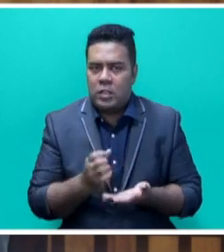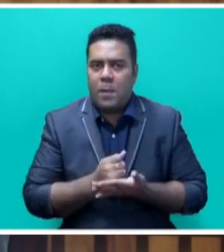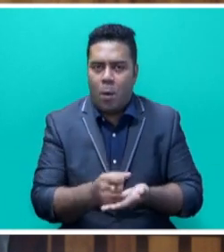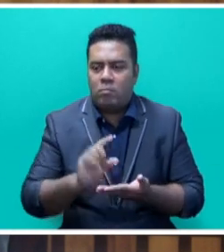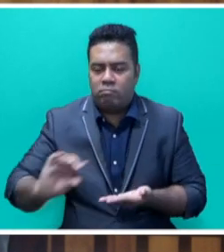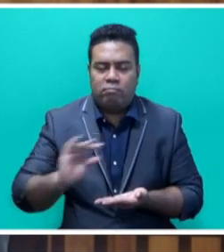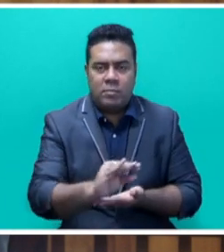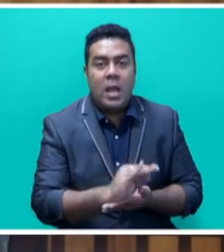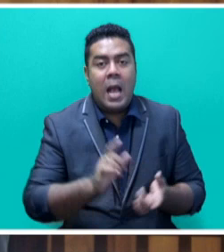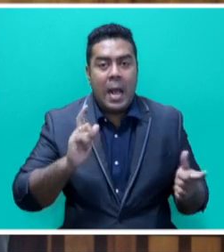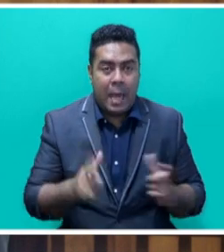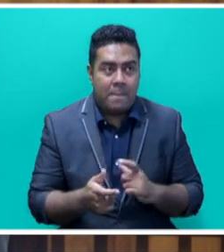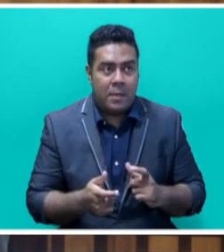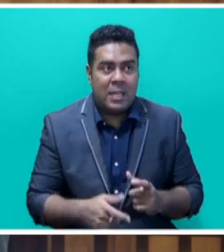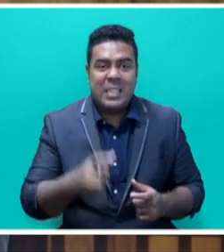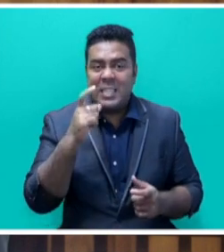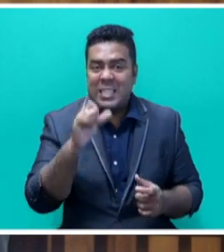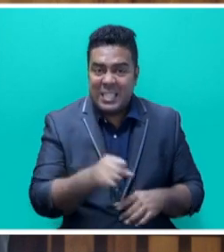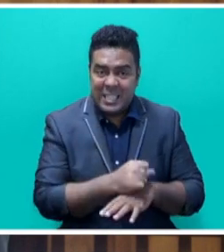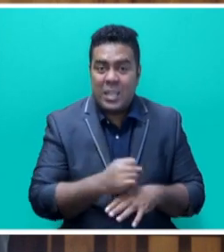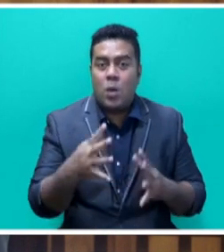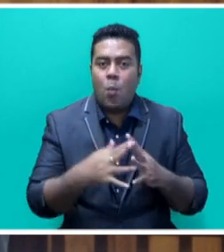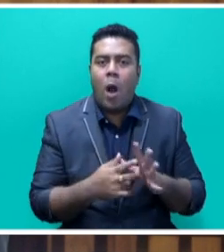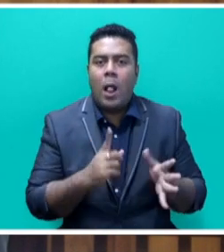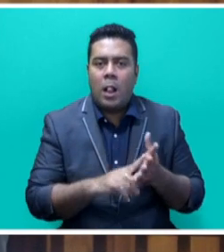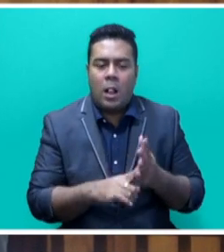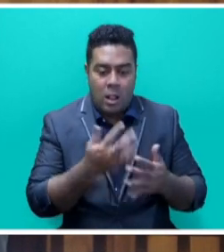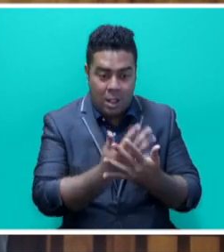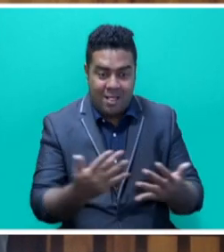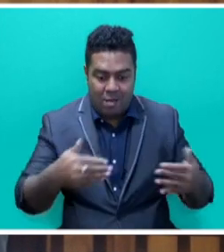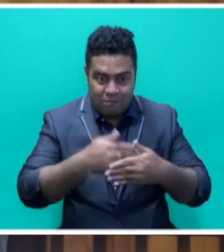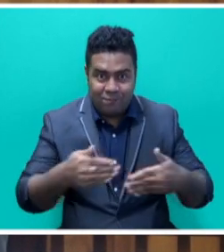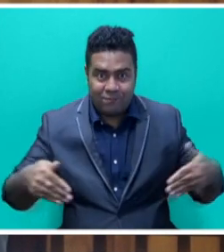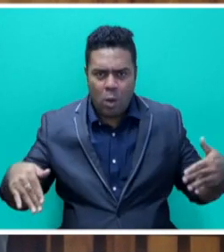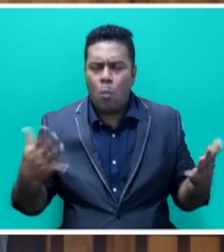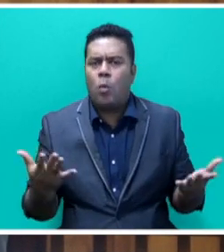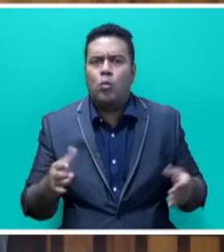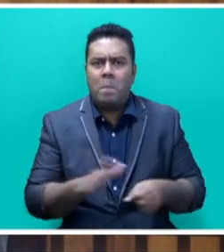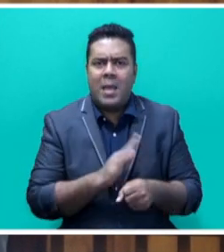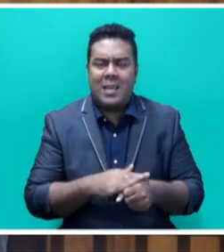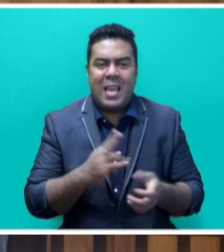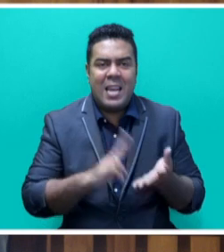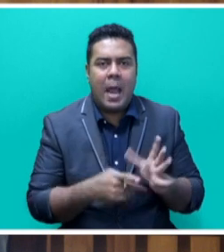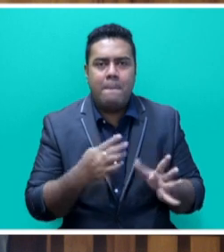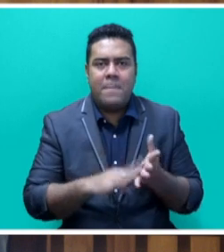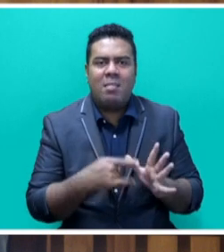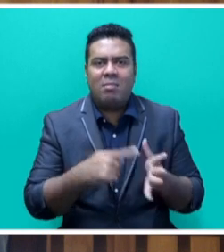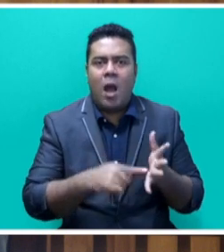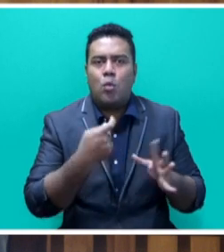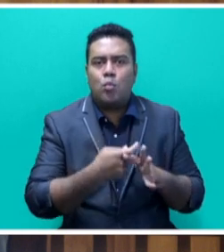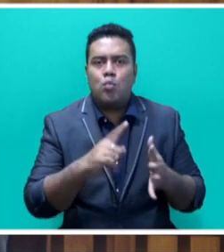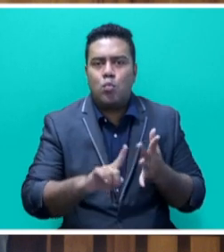finance sources. Case in point, sea walls. are talking about in Namatakula. Mr. Speaker, sir, climate adaptation is about protecting